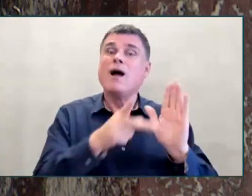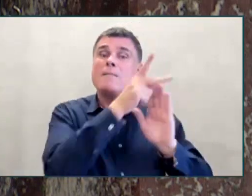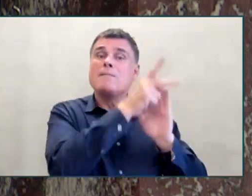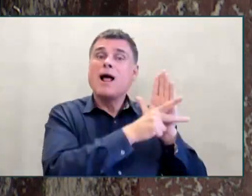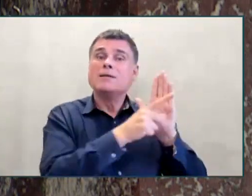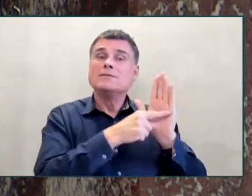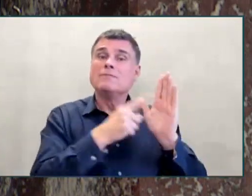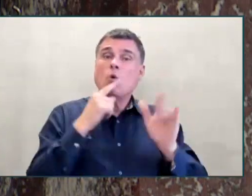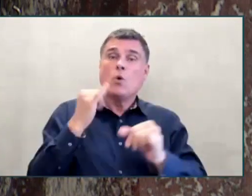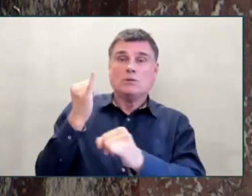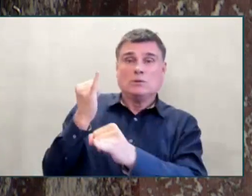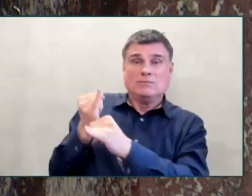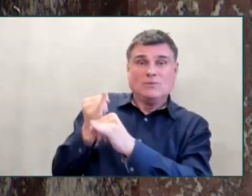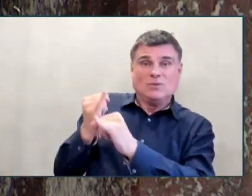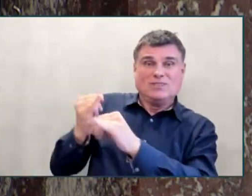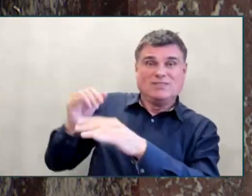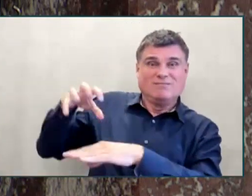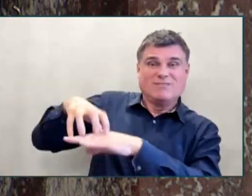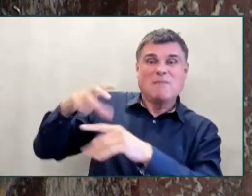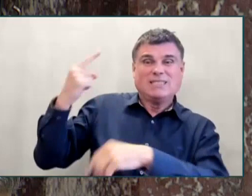separating mothers and children,